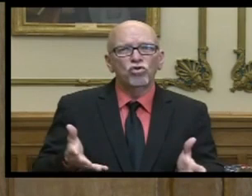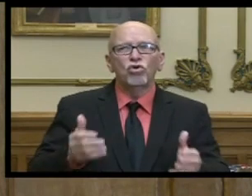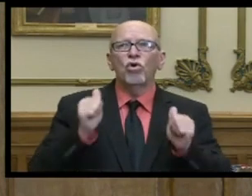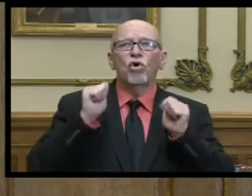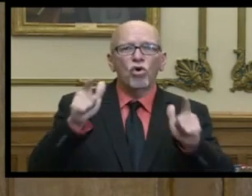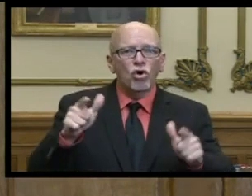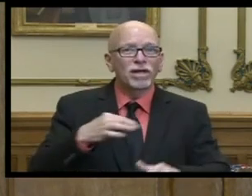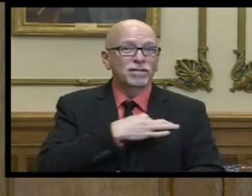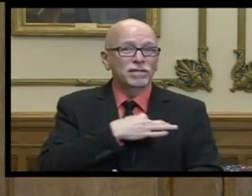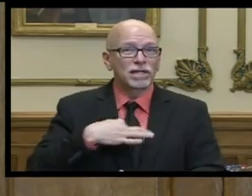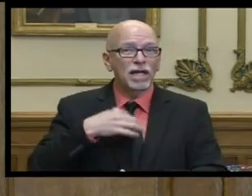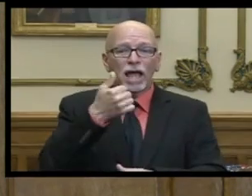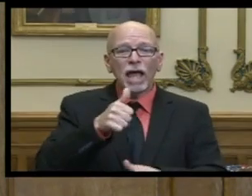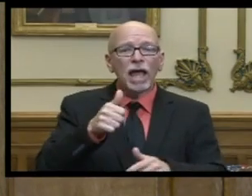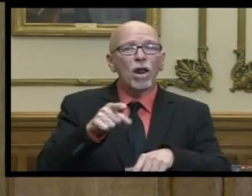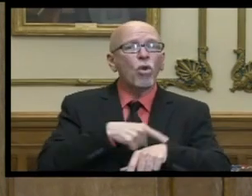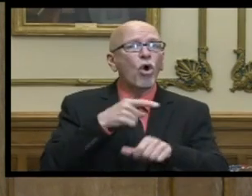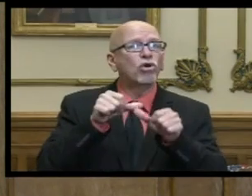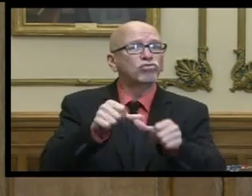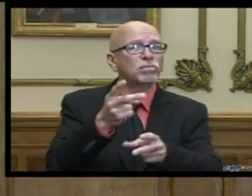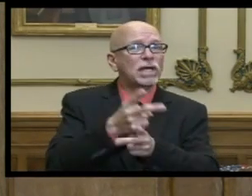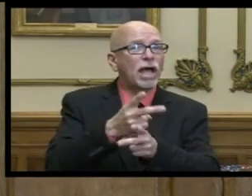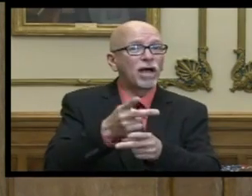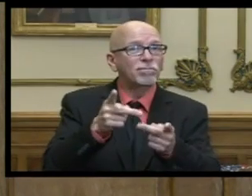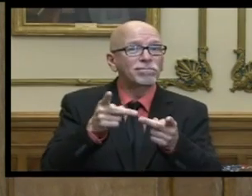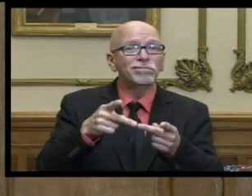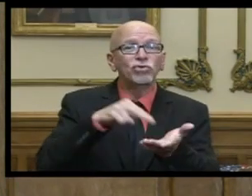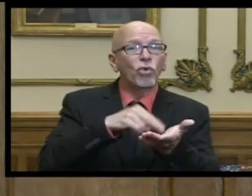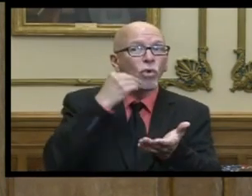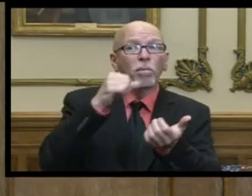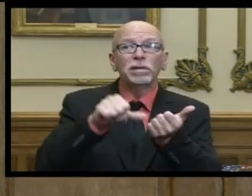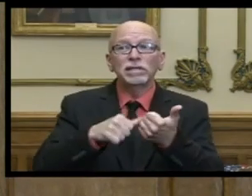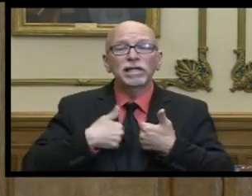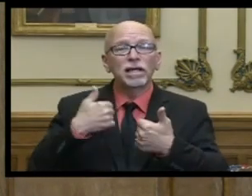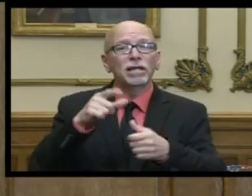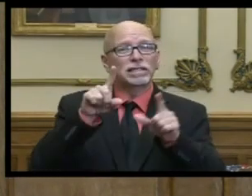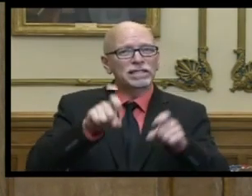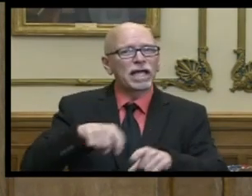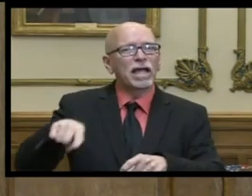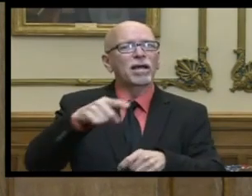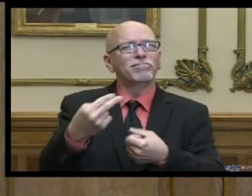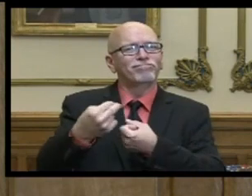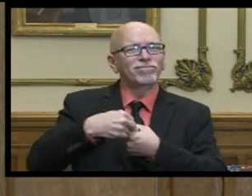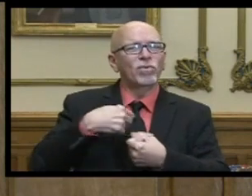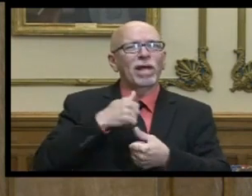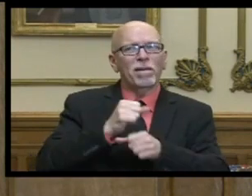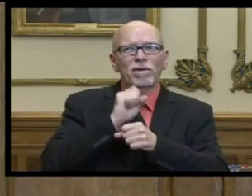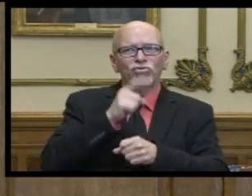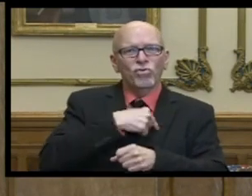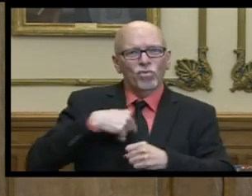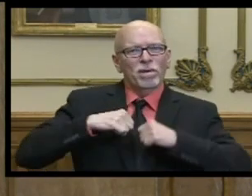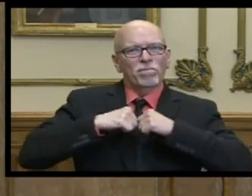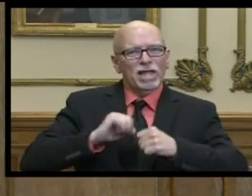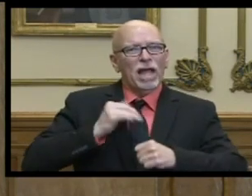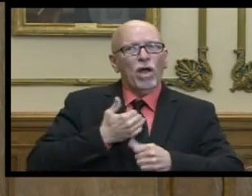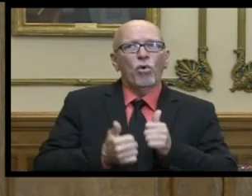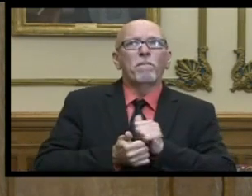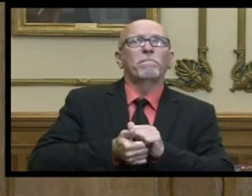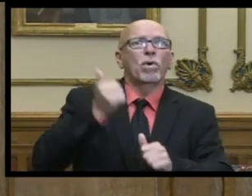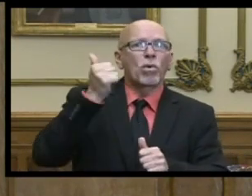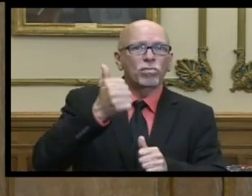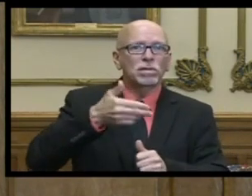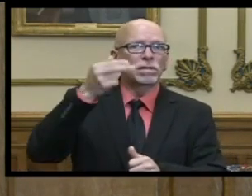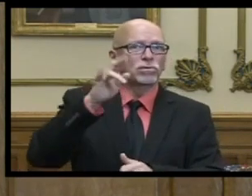staff of long-term care facilities to participate so that we can ensure that we are protecting our most vulnerable